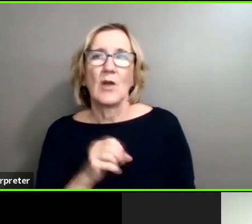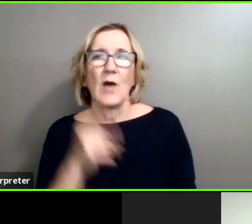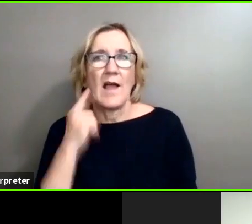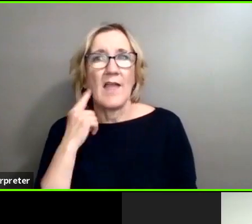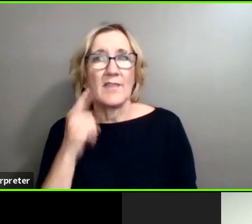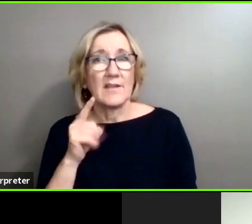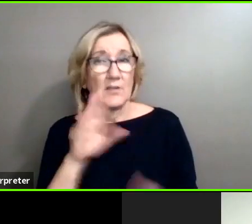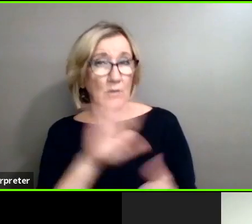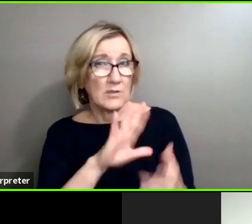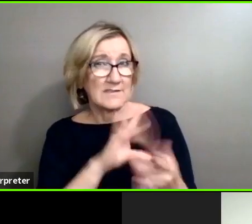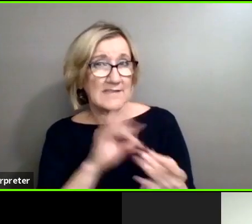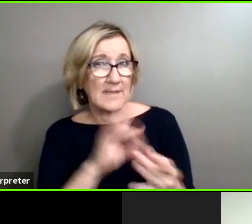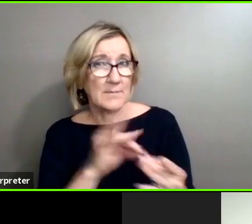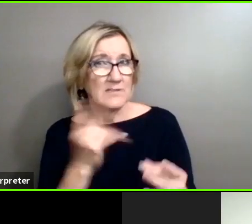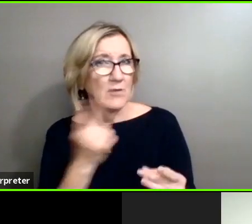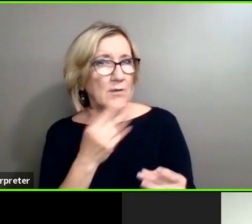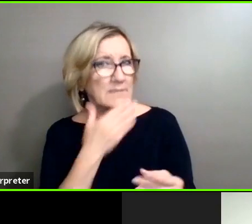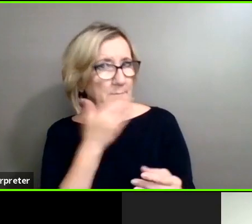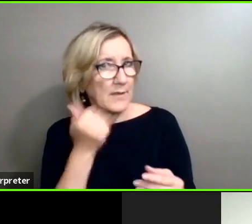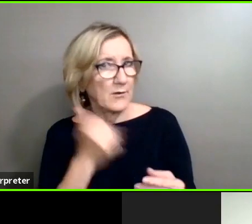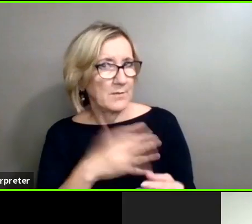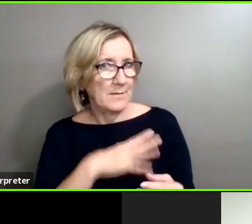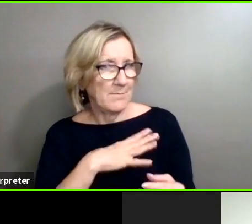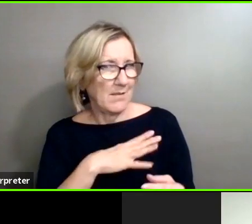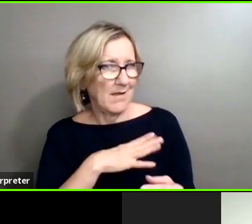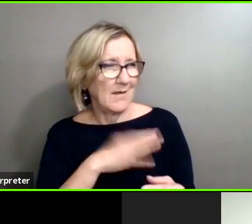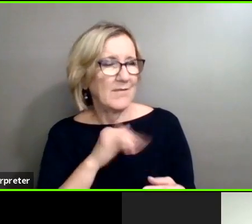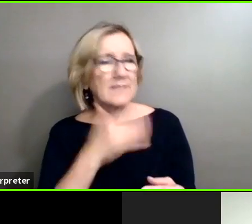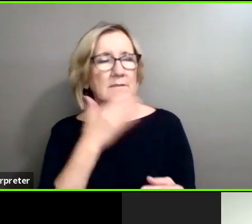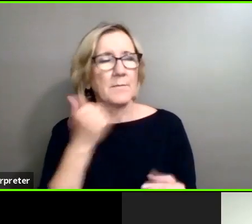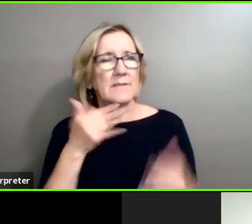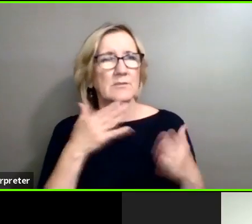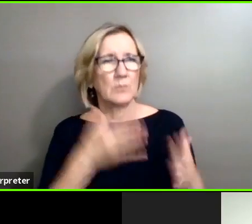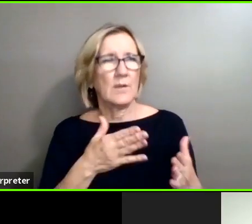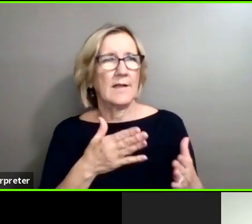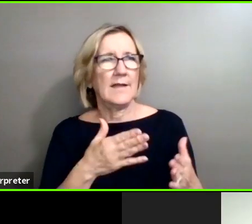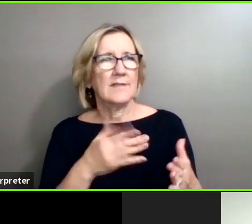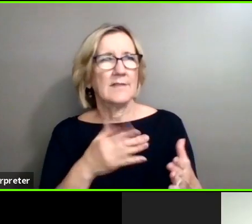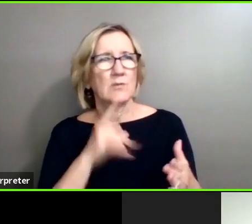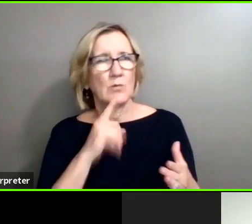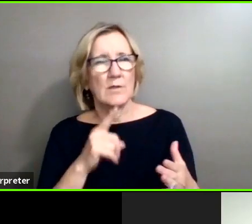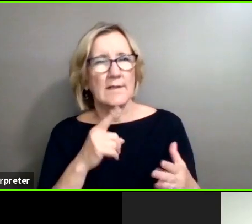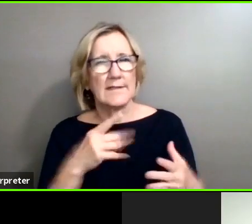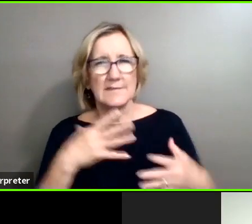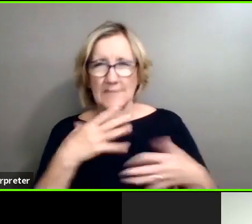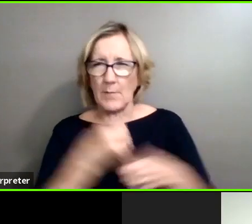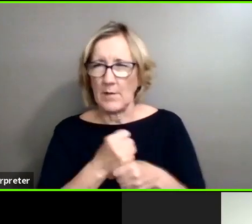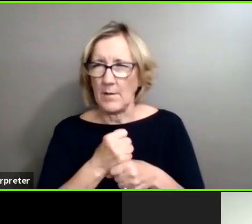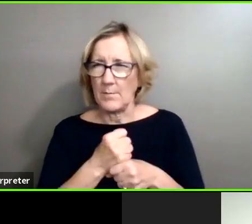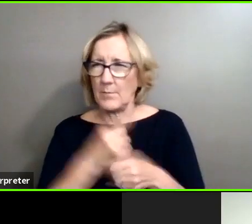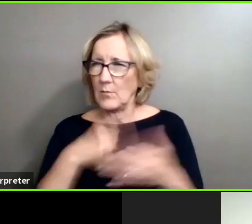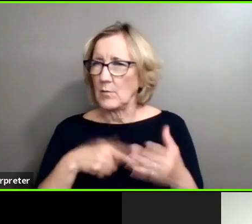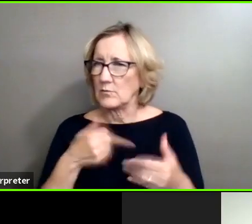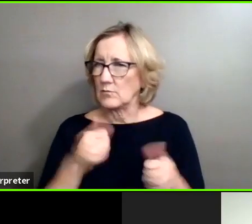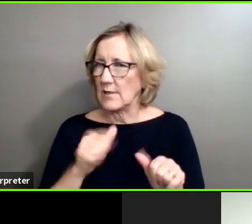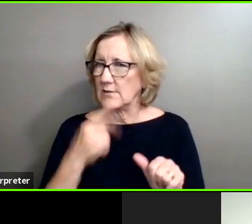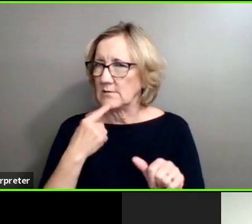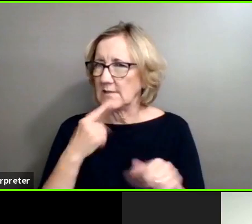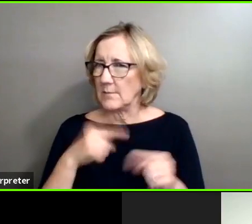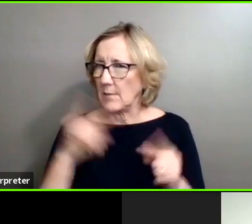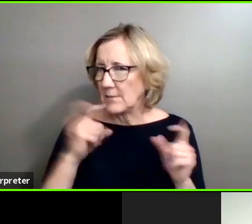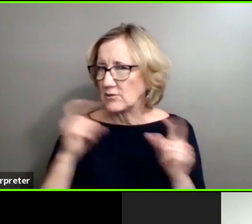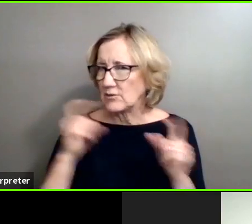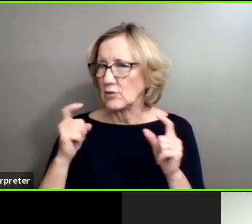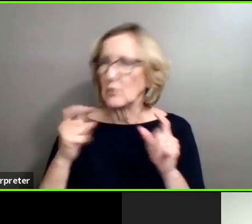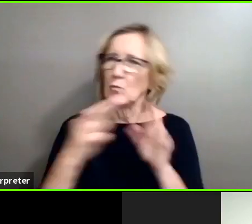statement of it's always better to be polite is probably the best way to really sum up what we're trying to do with picture taking and